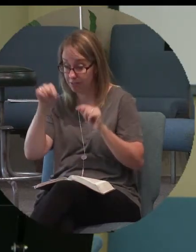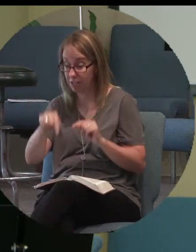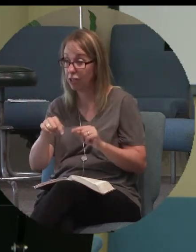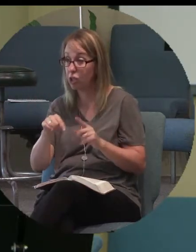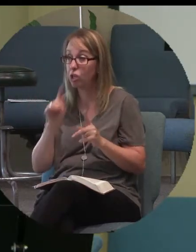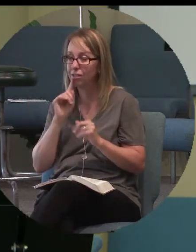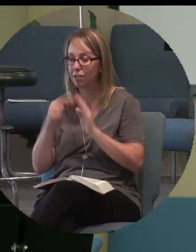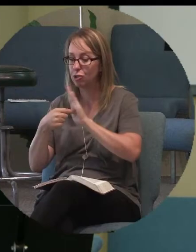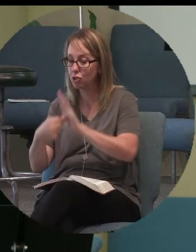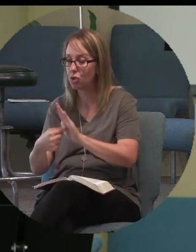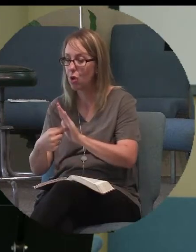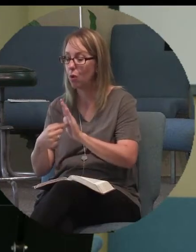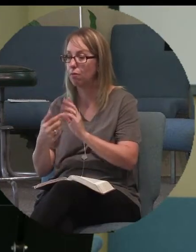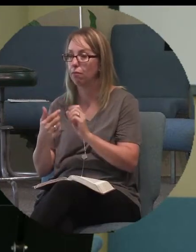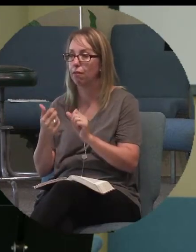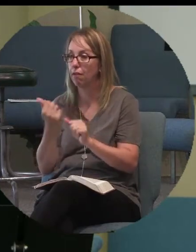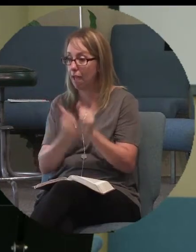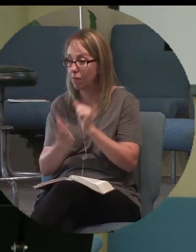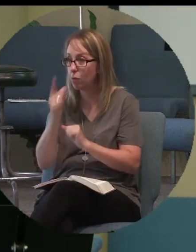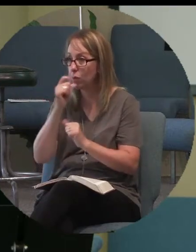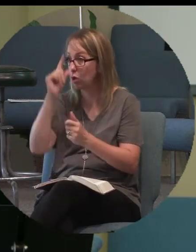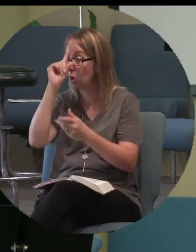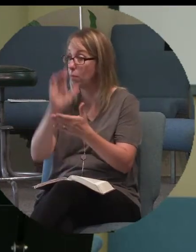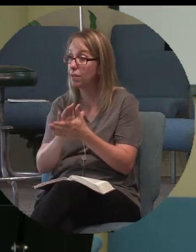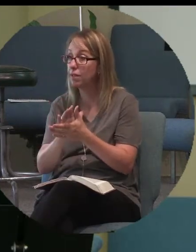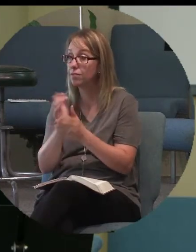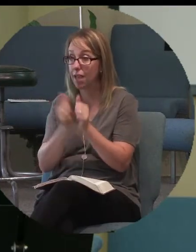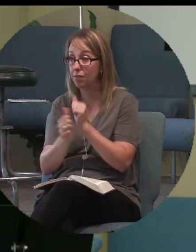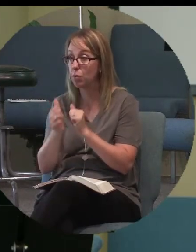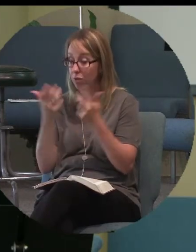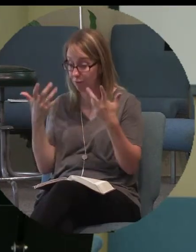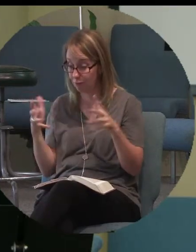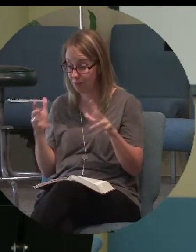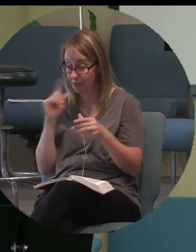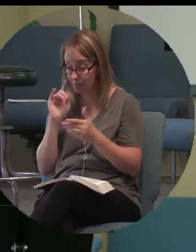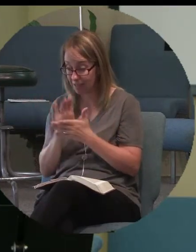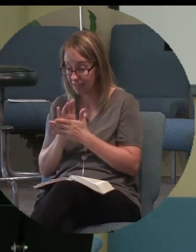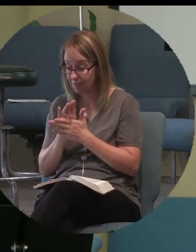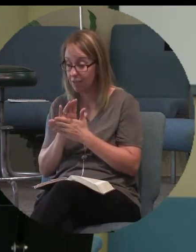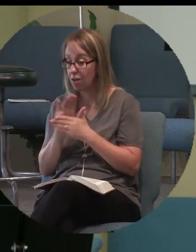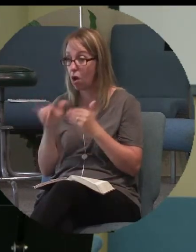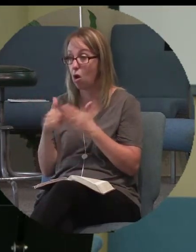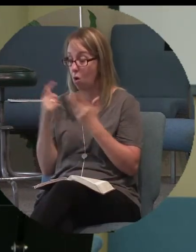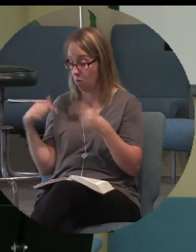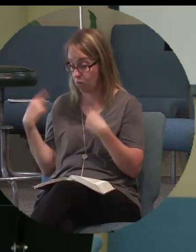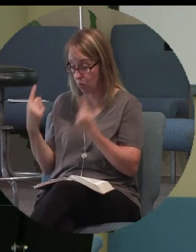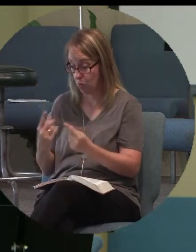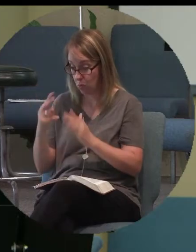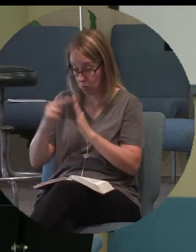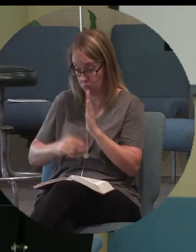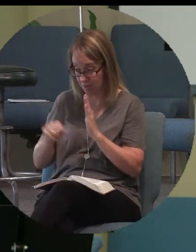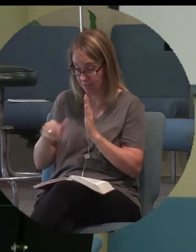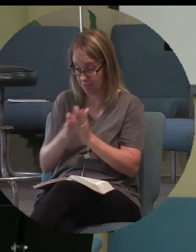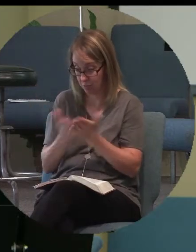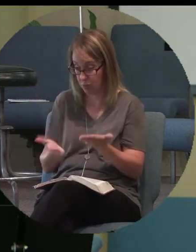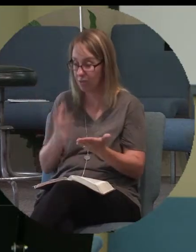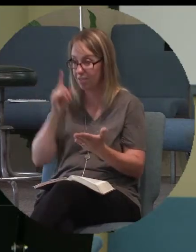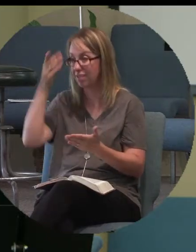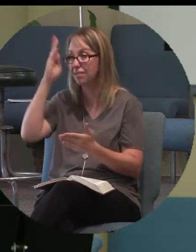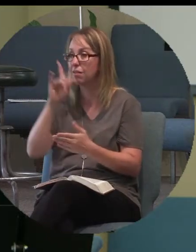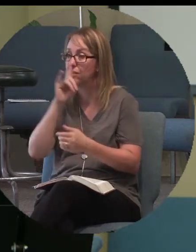showing everybody who believes, everybody who would believe, everyone who would ever read this book, that God is trustworthy.